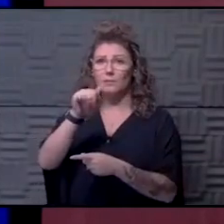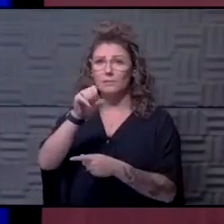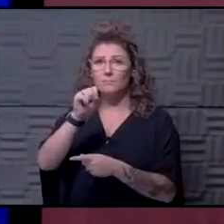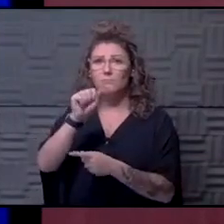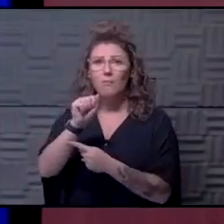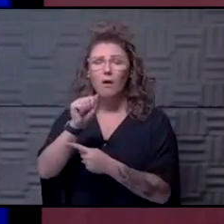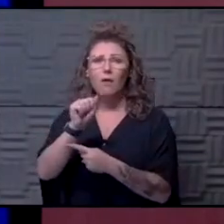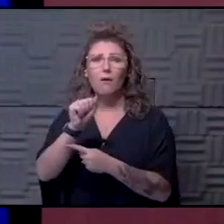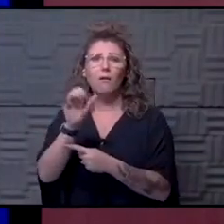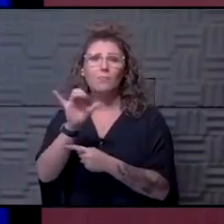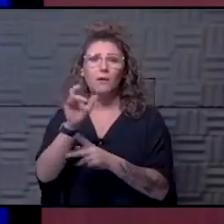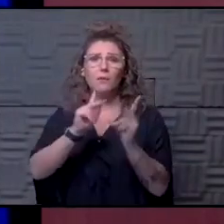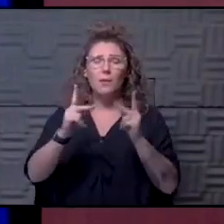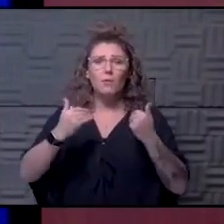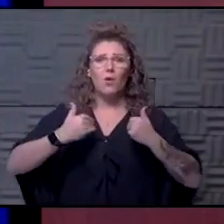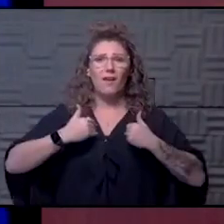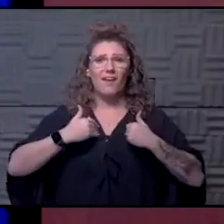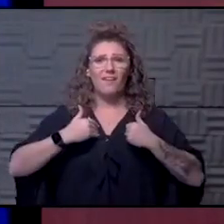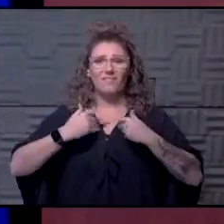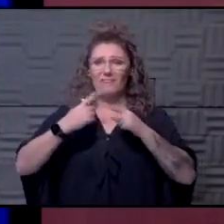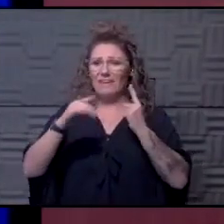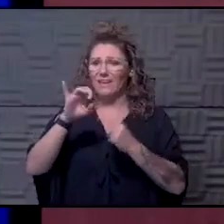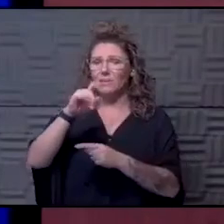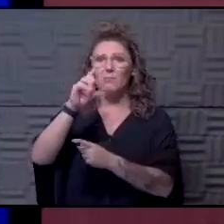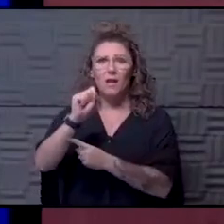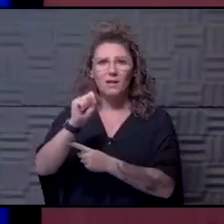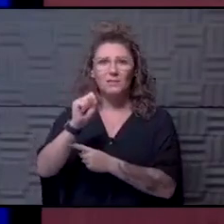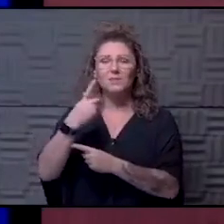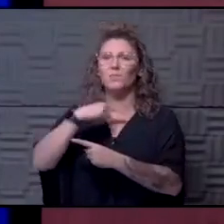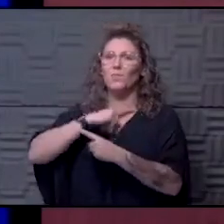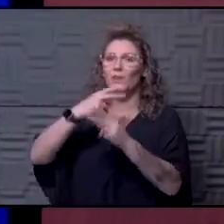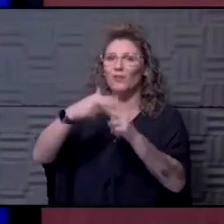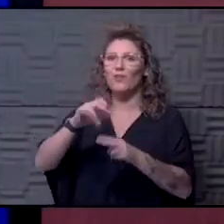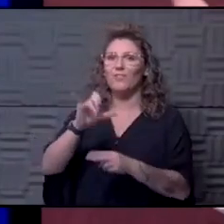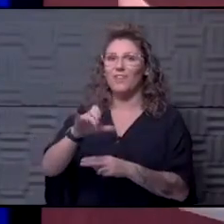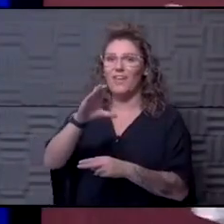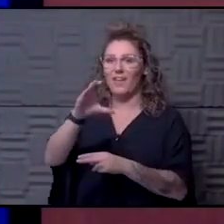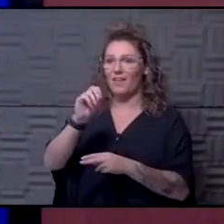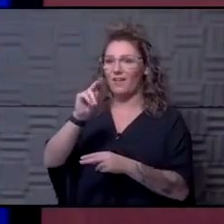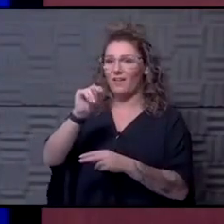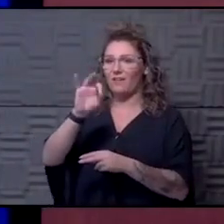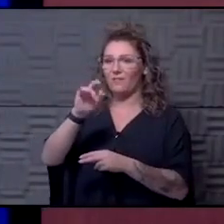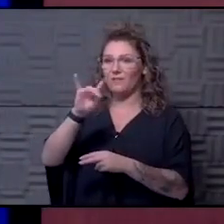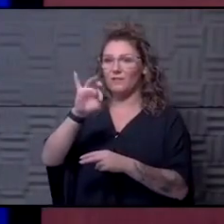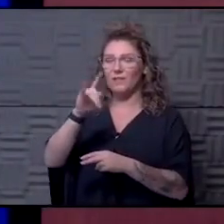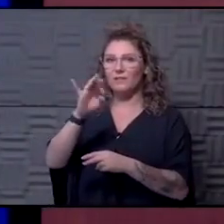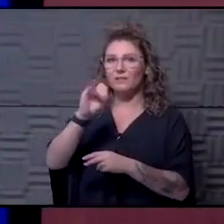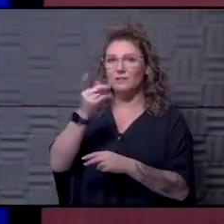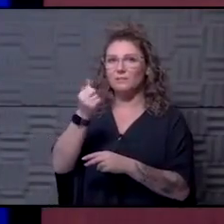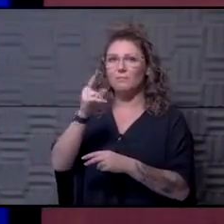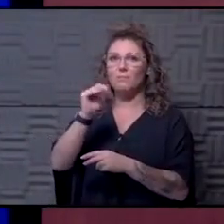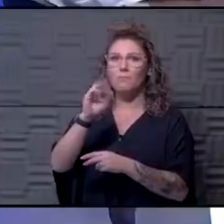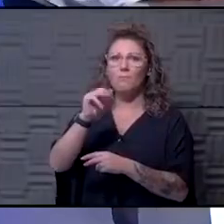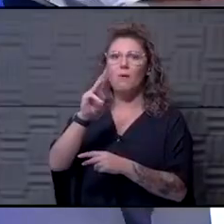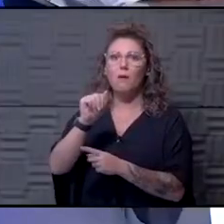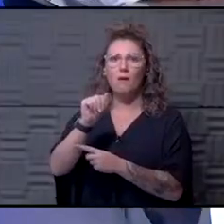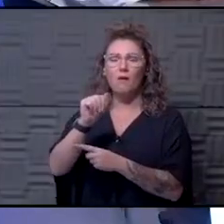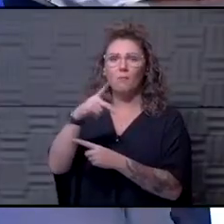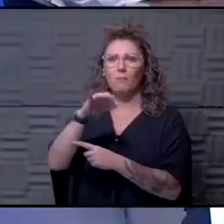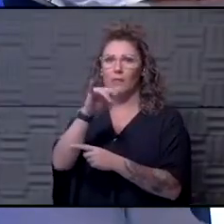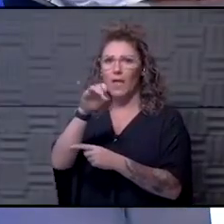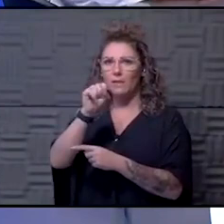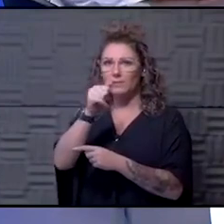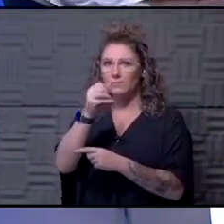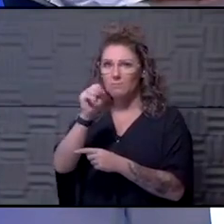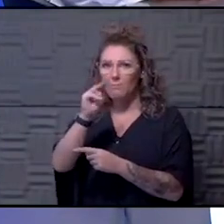who have antibodies from infection? All right, we call that convalescent plasma and I think they're still trying to get the convalescent plasma at the blood bank. Yeah,